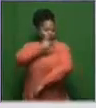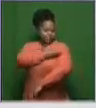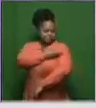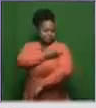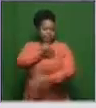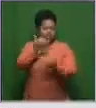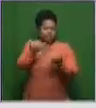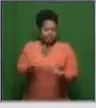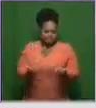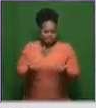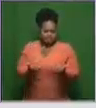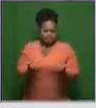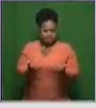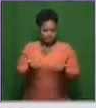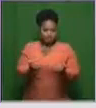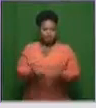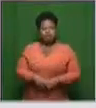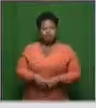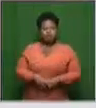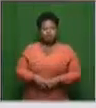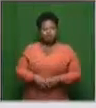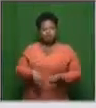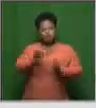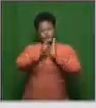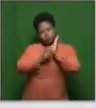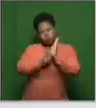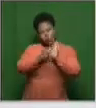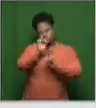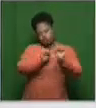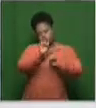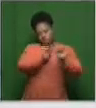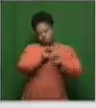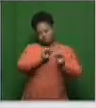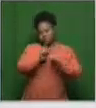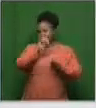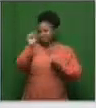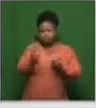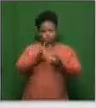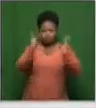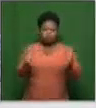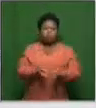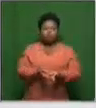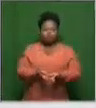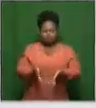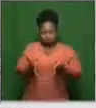in a regulatory assessment phase across the world. We have